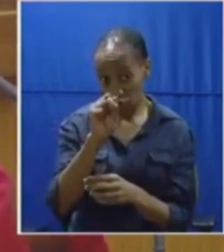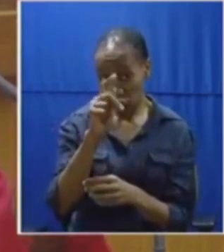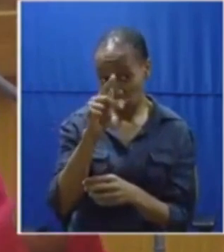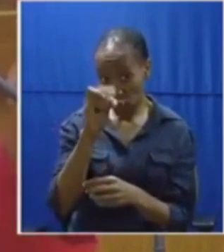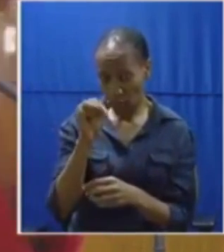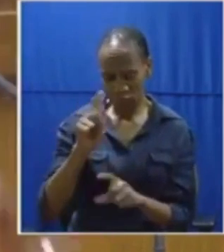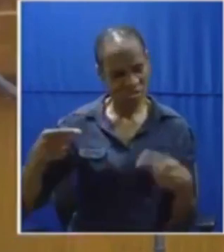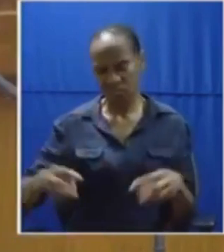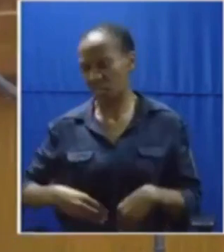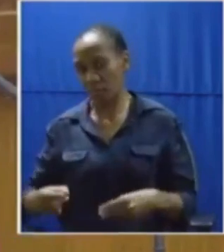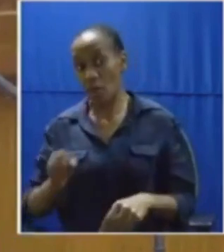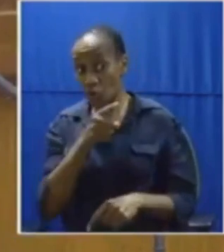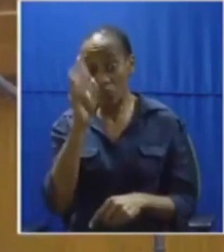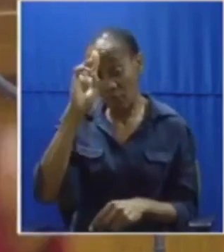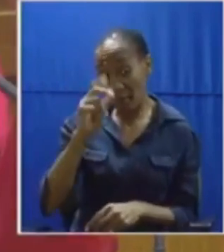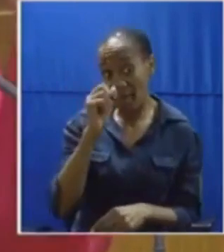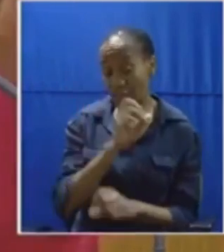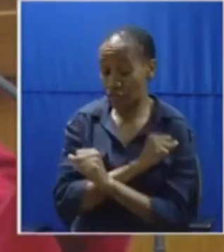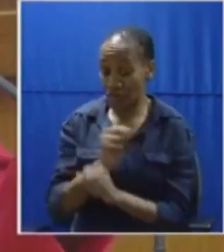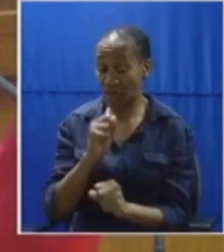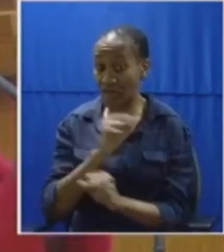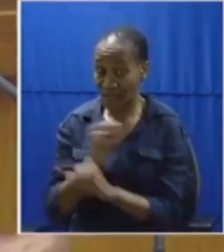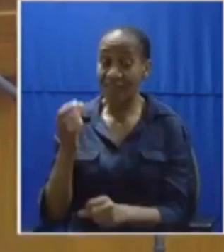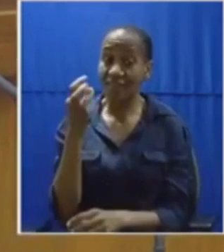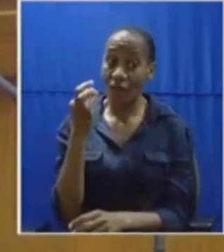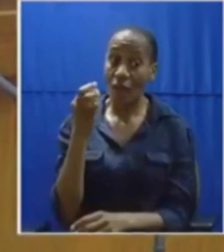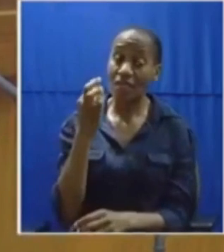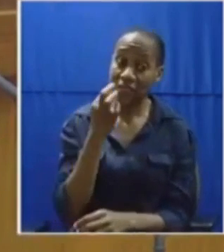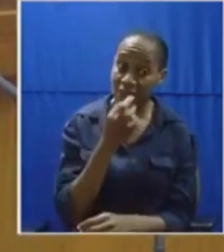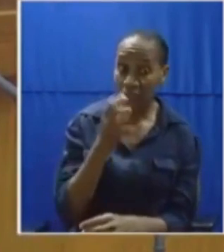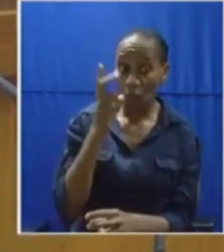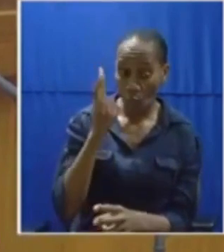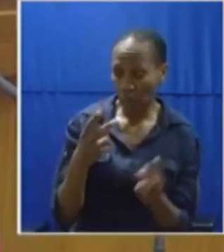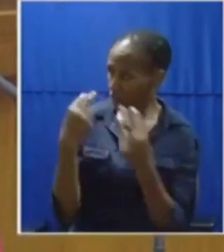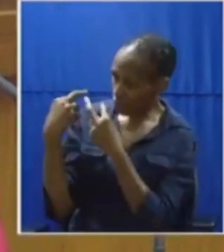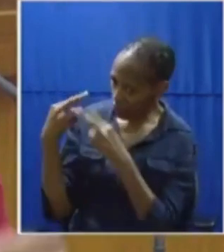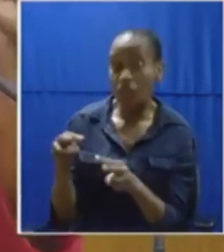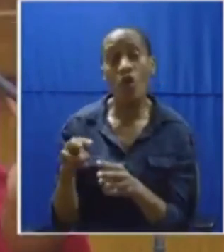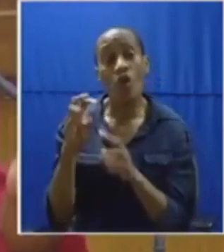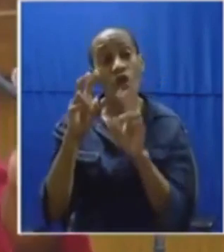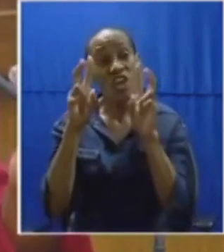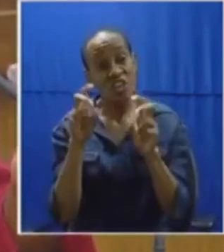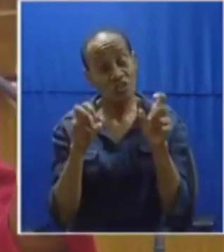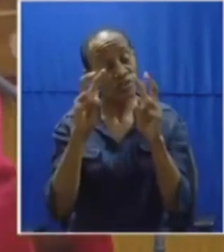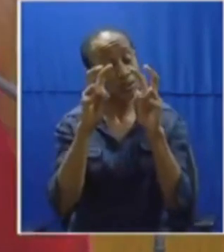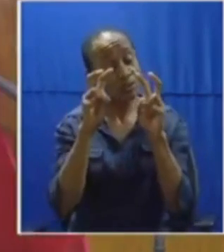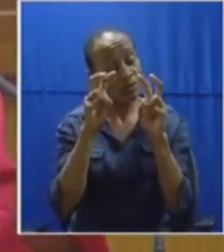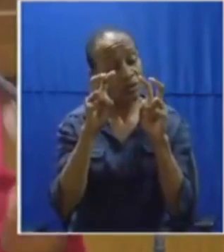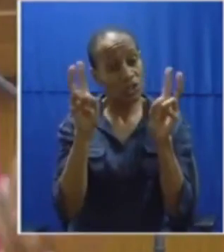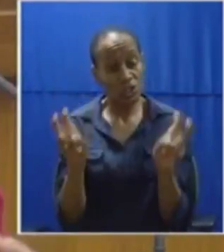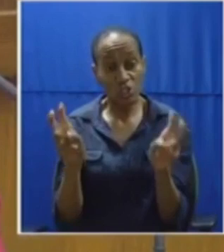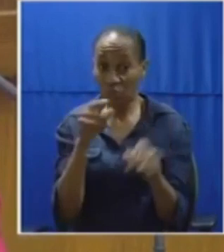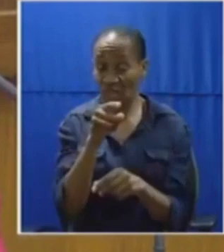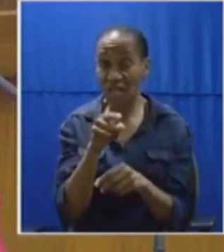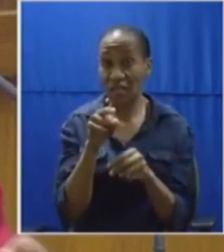are not going to give an assurance that you will re-look into this ESCOM matter, we will waste no time, we will